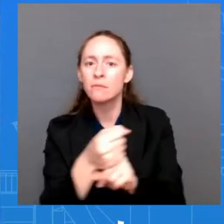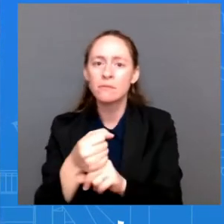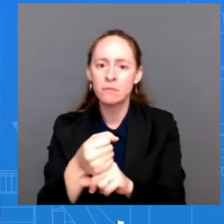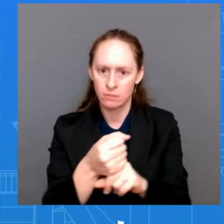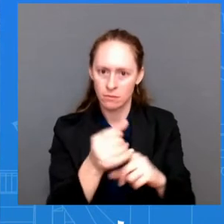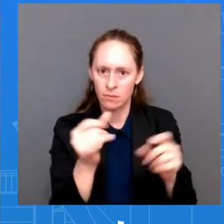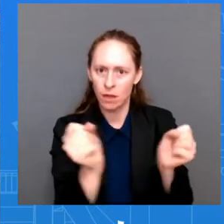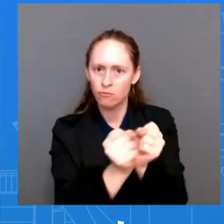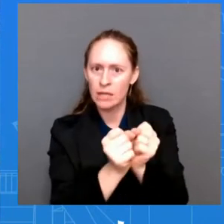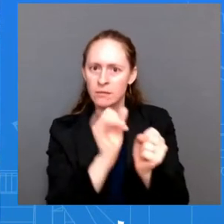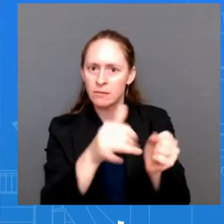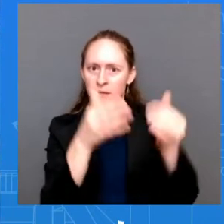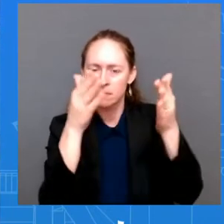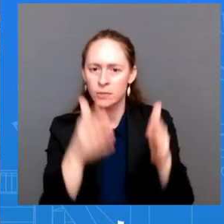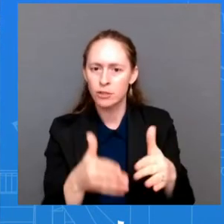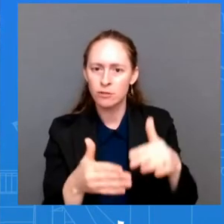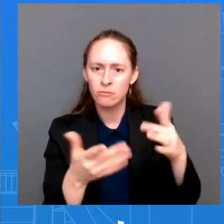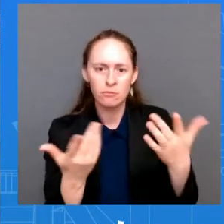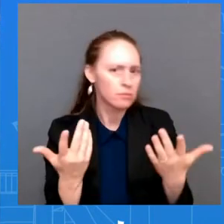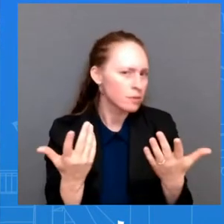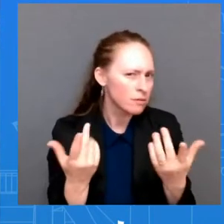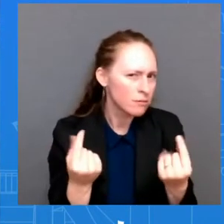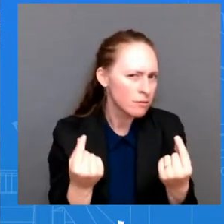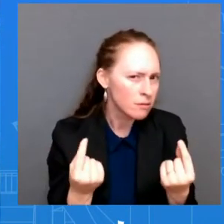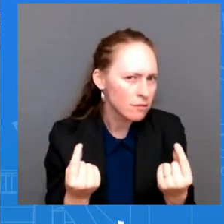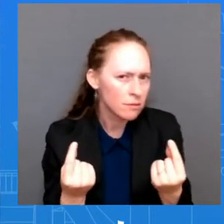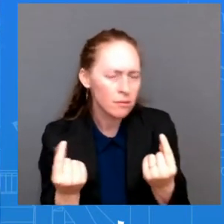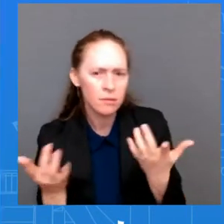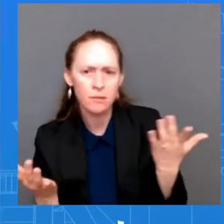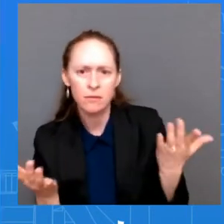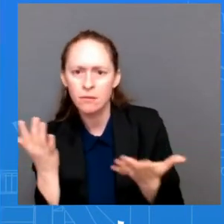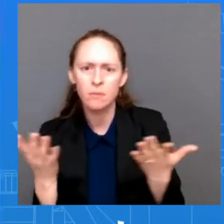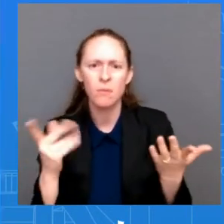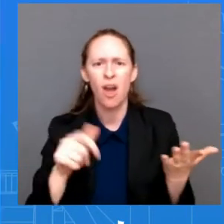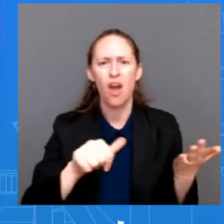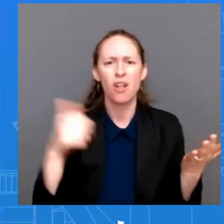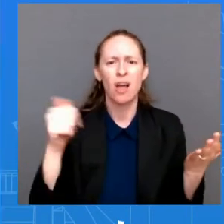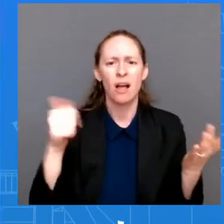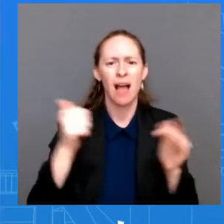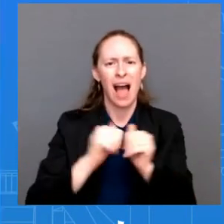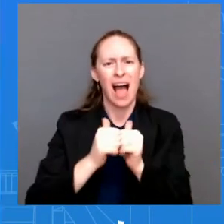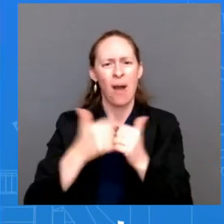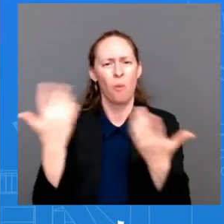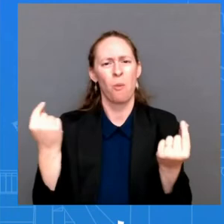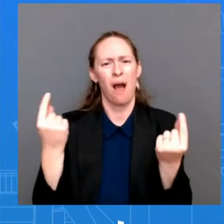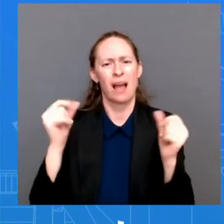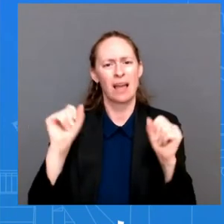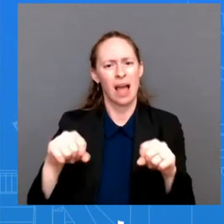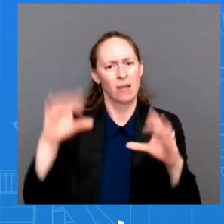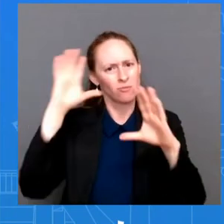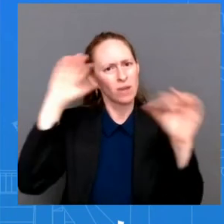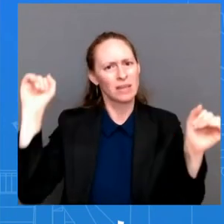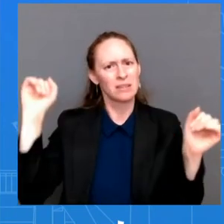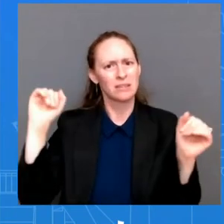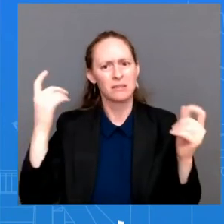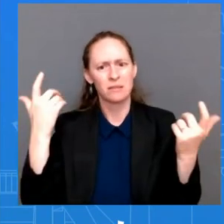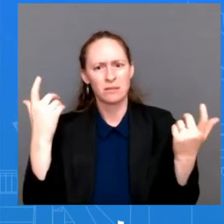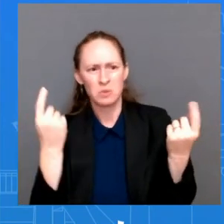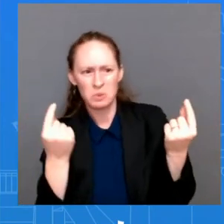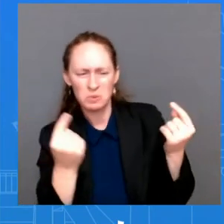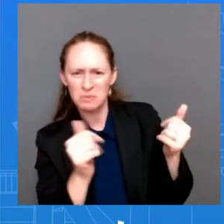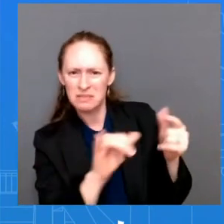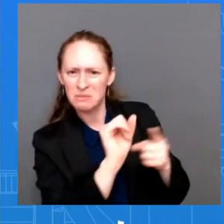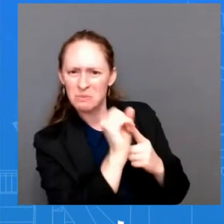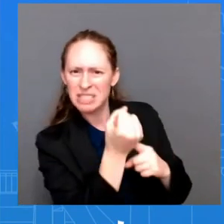diplomatic levers the President is prepared to pull? There's somewhat of a limit to what we can say on that,